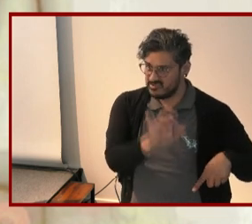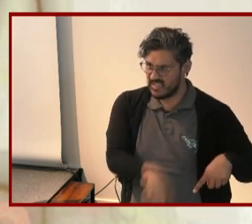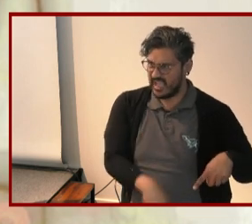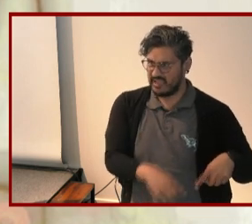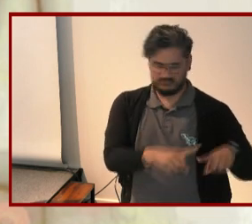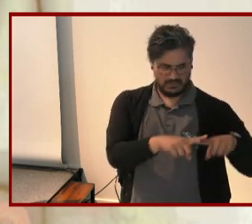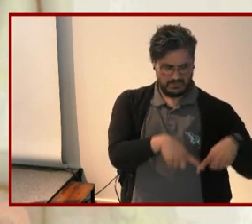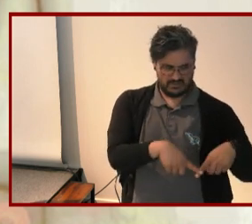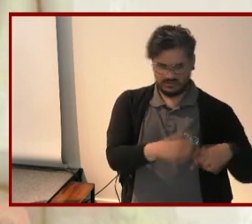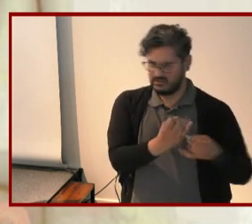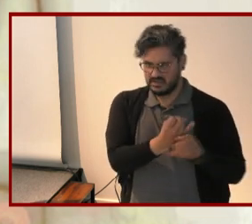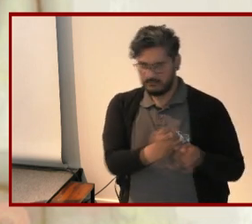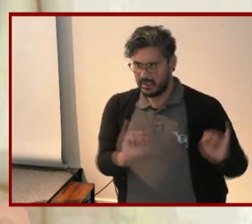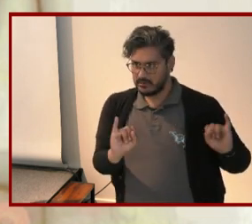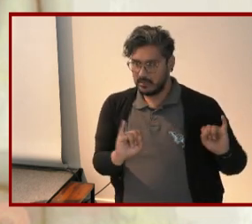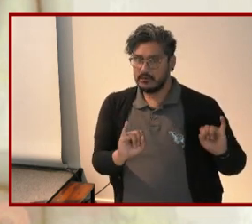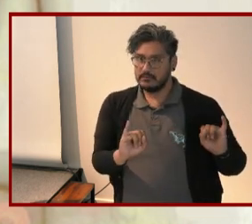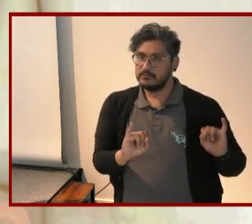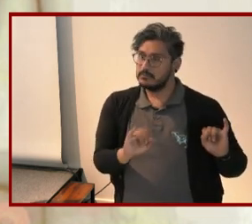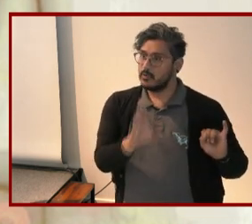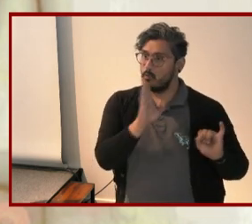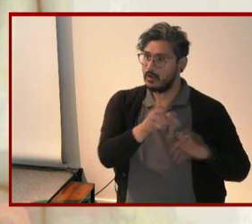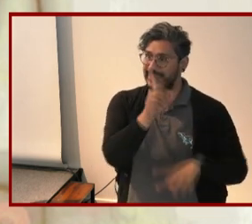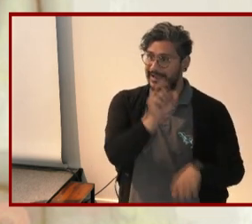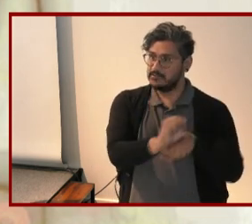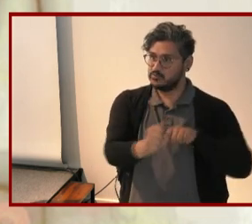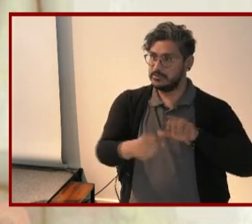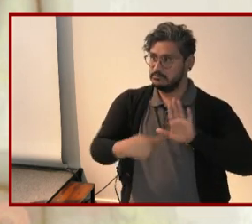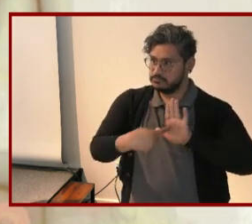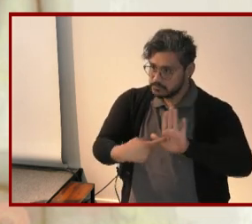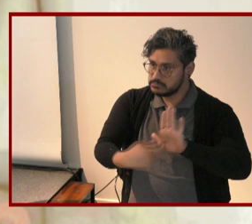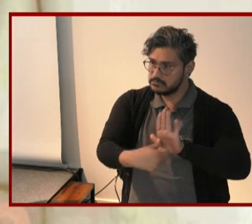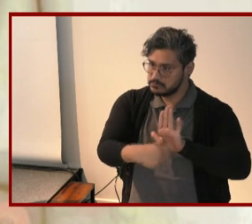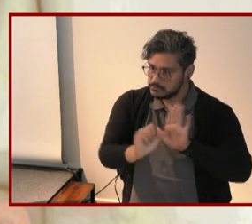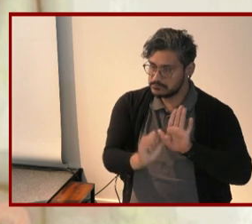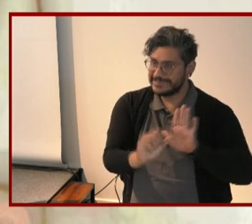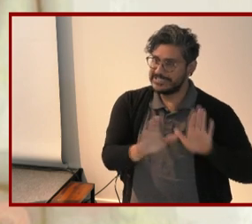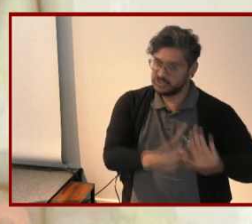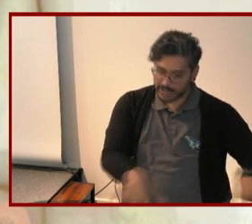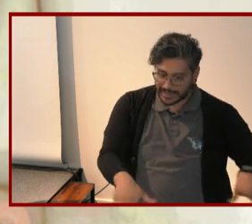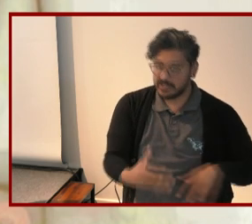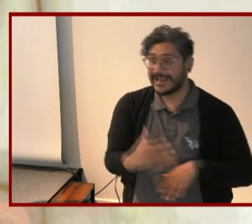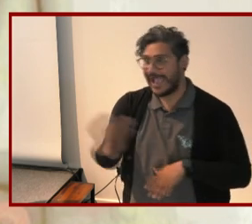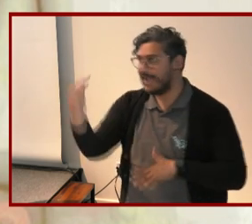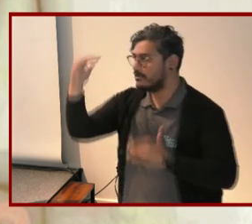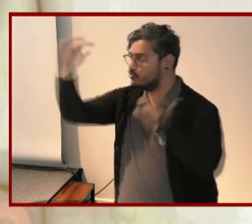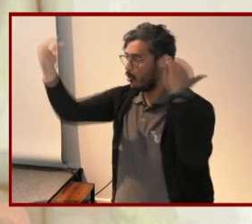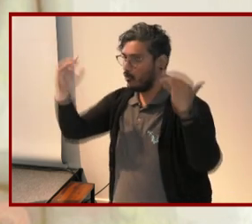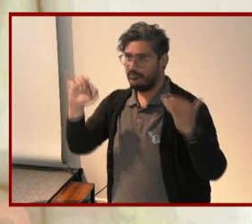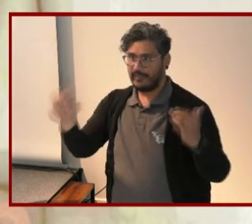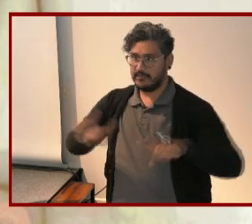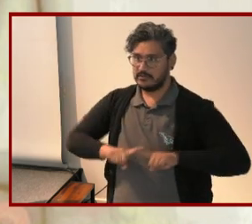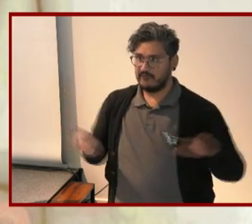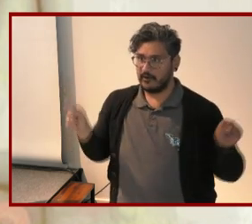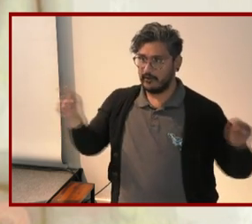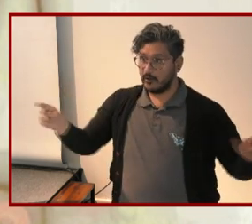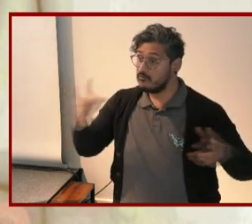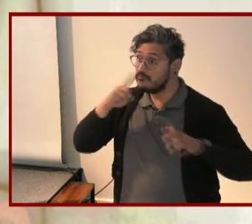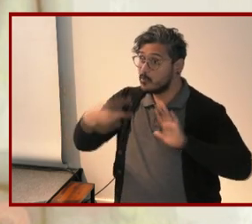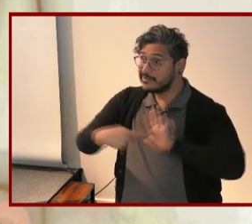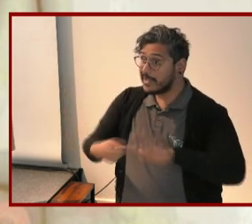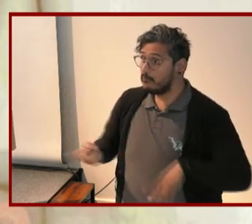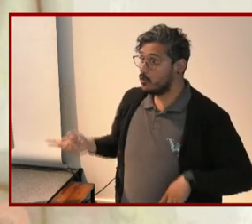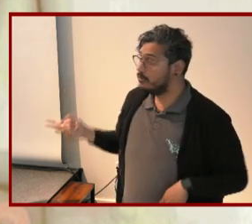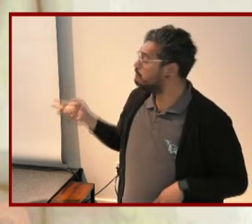dependence and independence come to actually signify childhood and adulthood for example on the screen